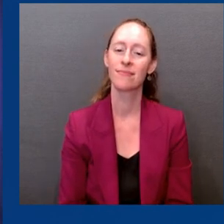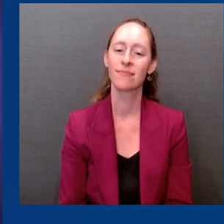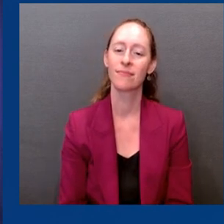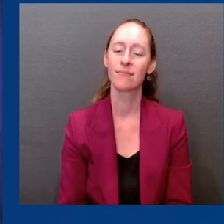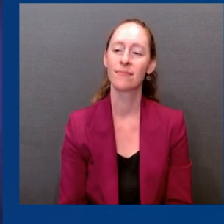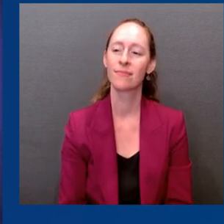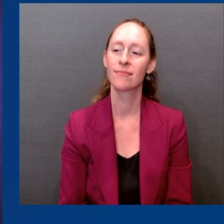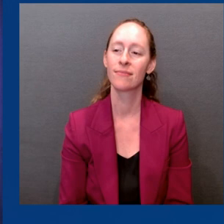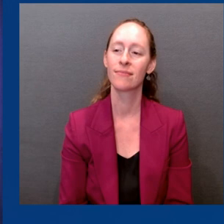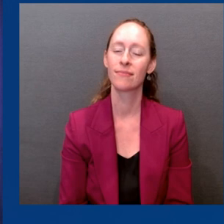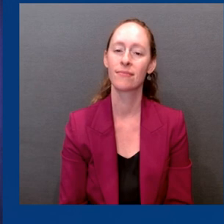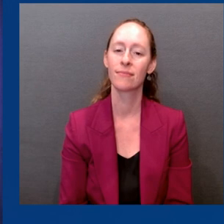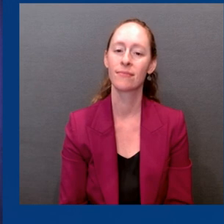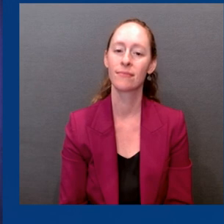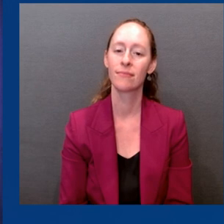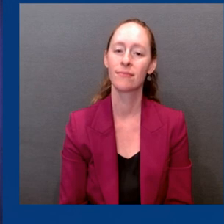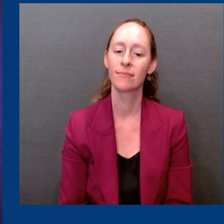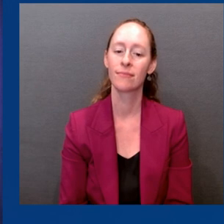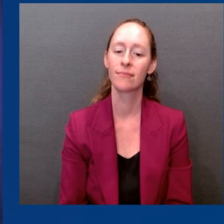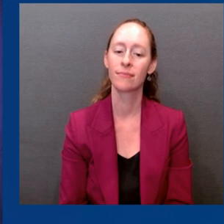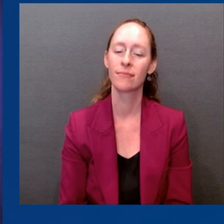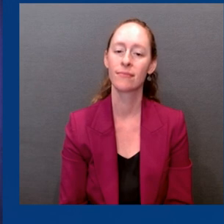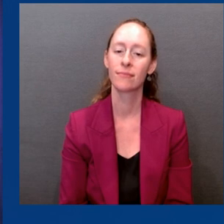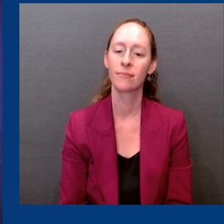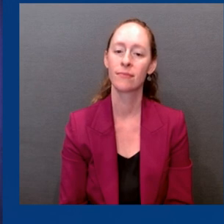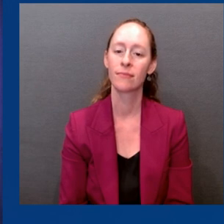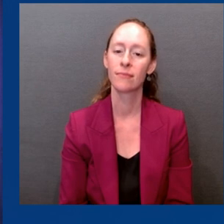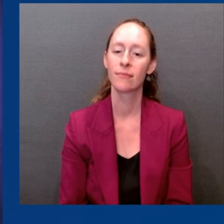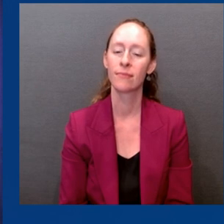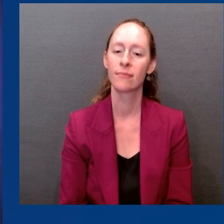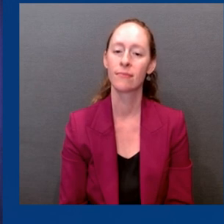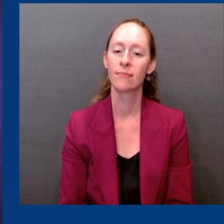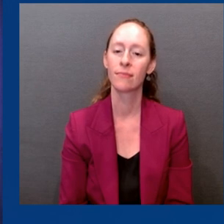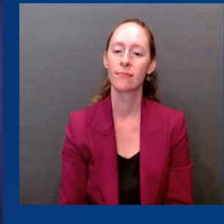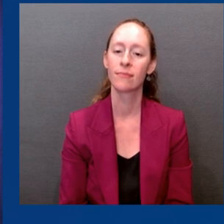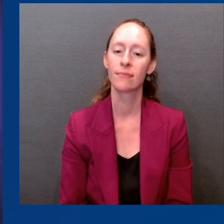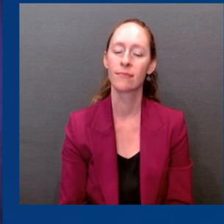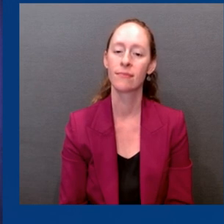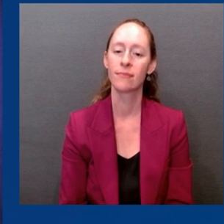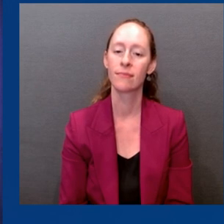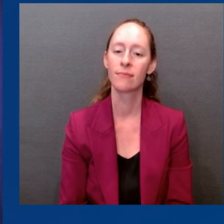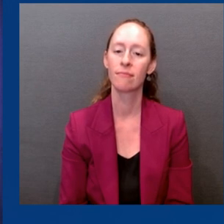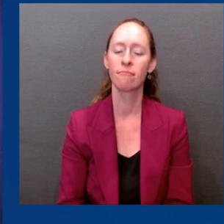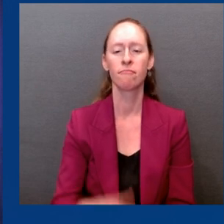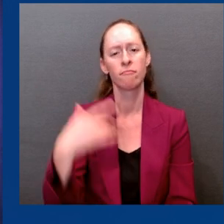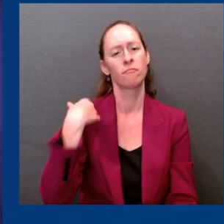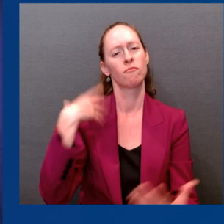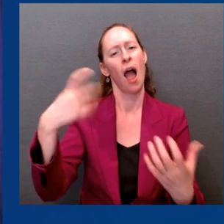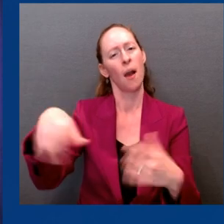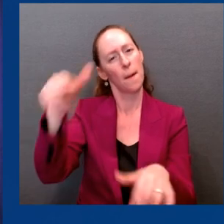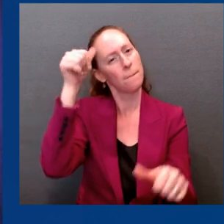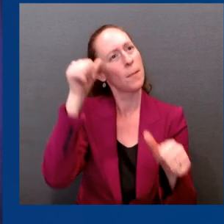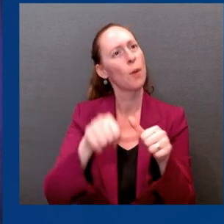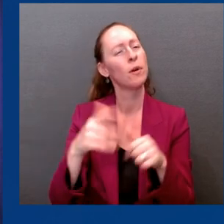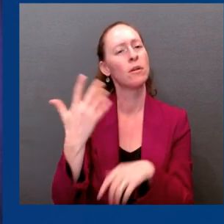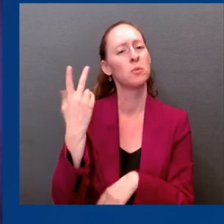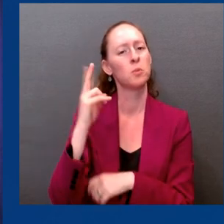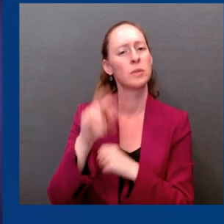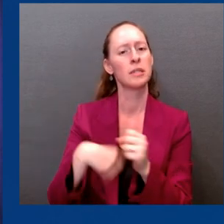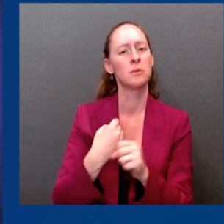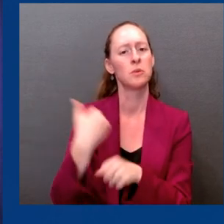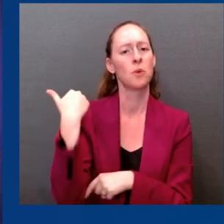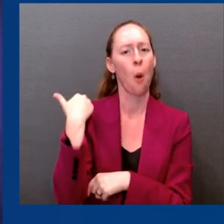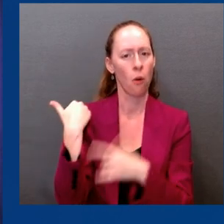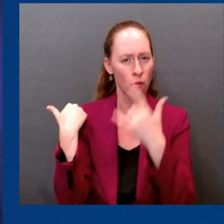ago compared to where we are today, we have a virus out there that's still circulating, still killing hundreds of Americans every